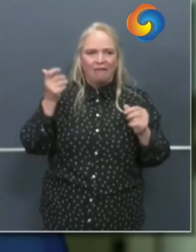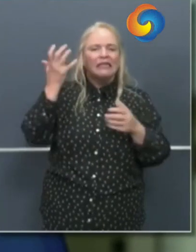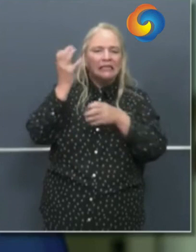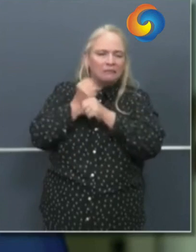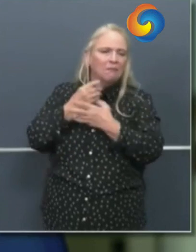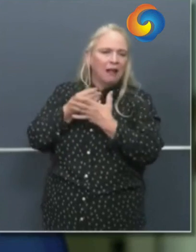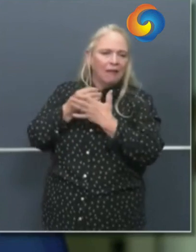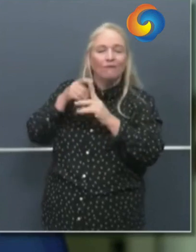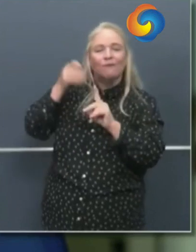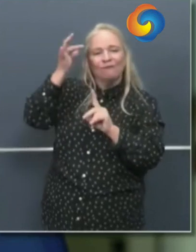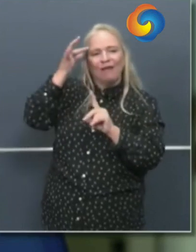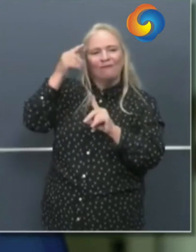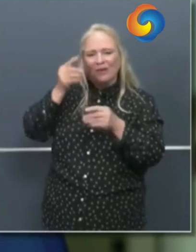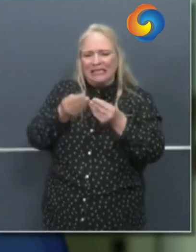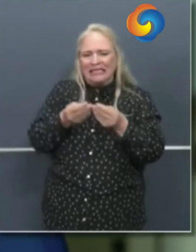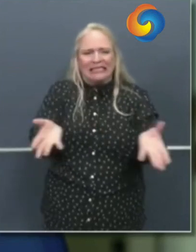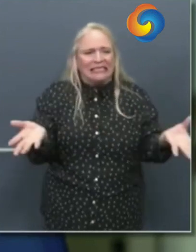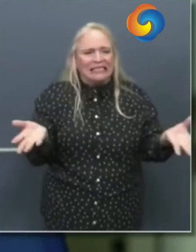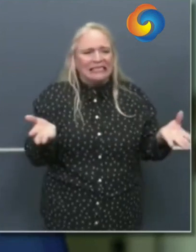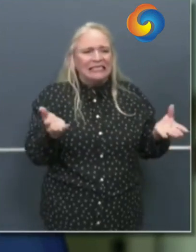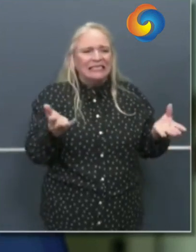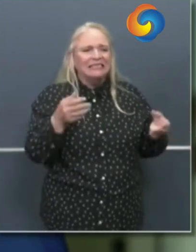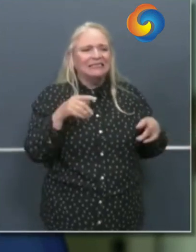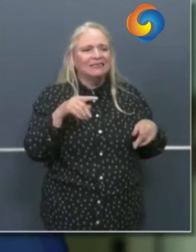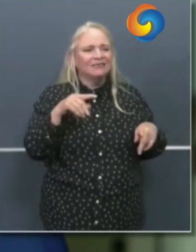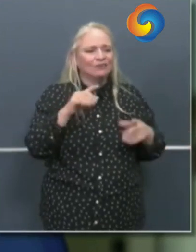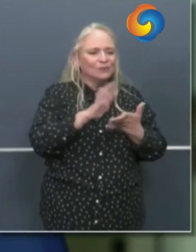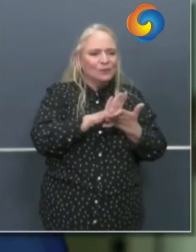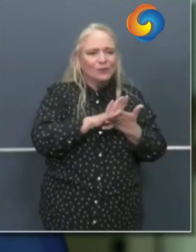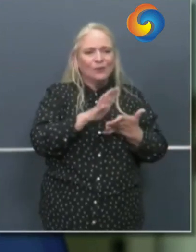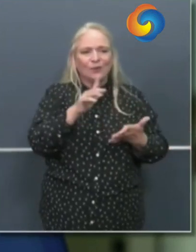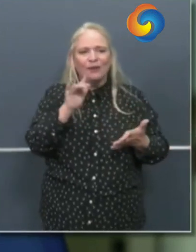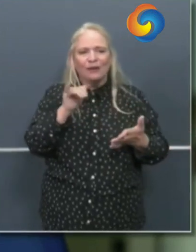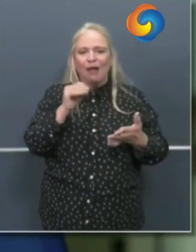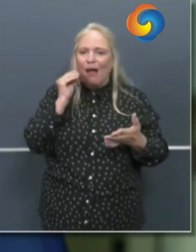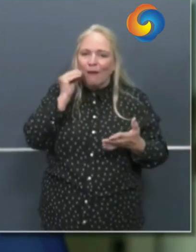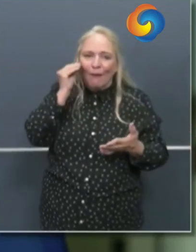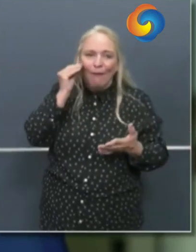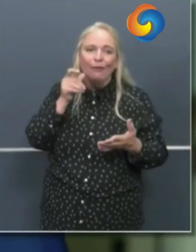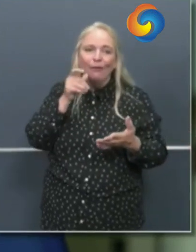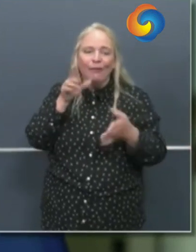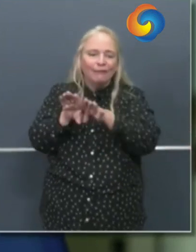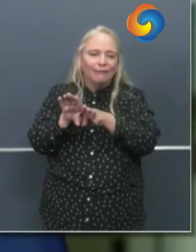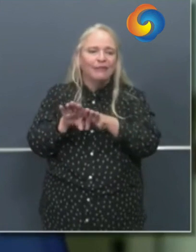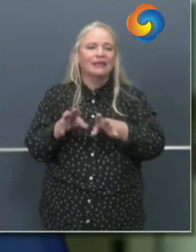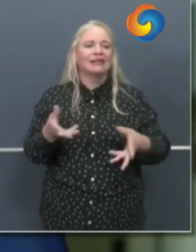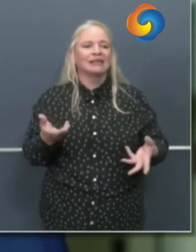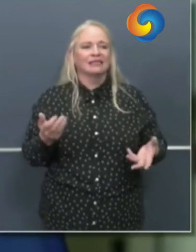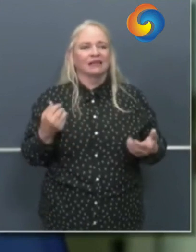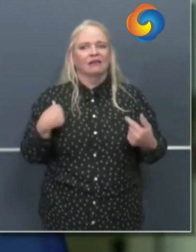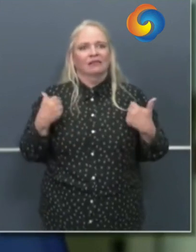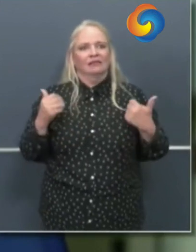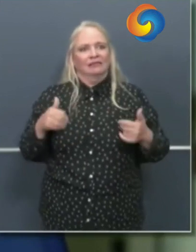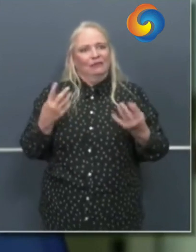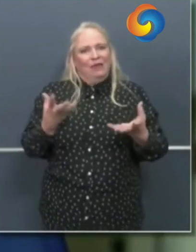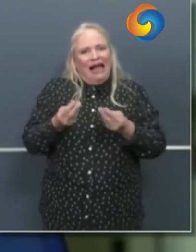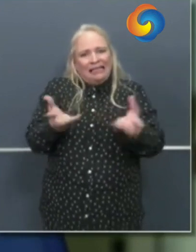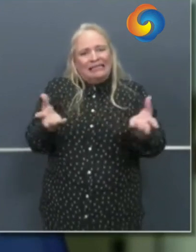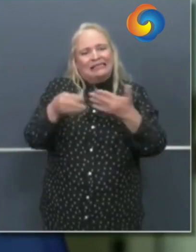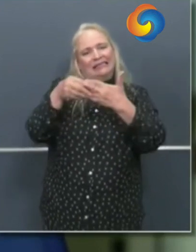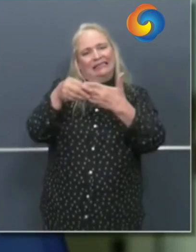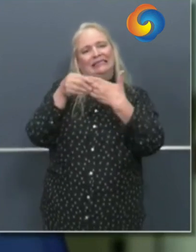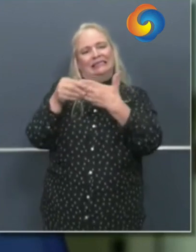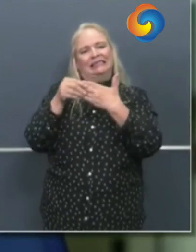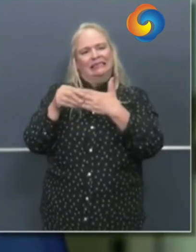that's an important point uh to note uh and we are providing uh the flexibility based upon local